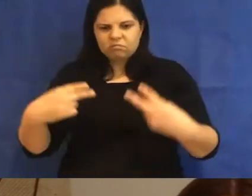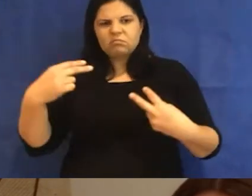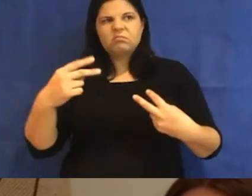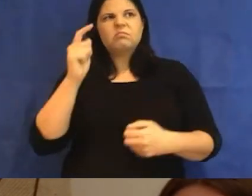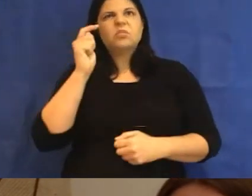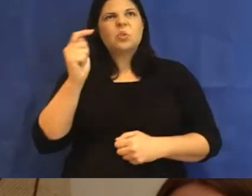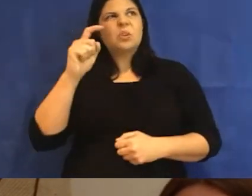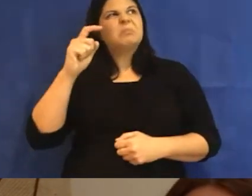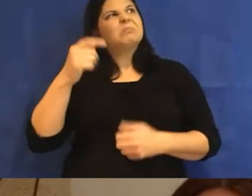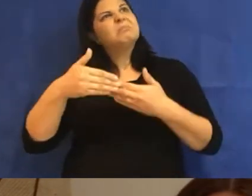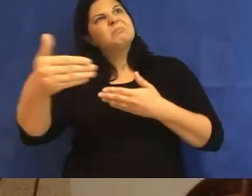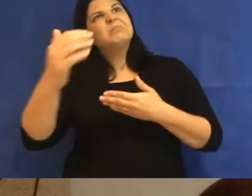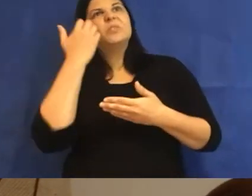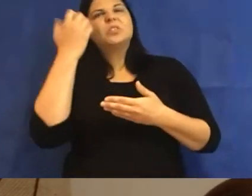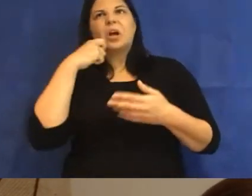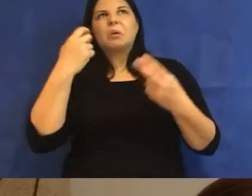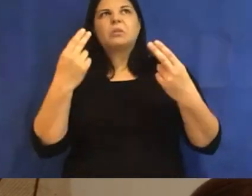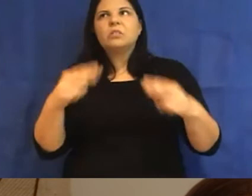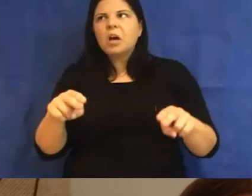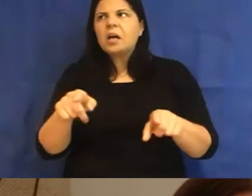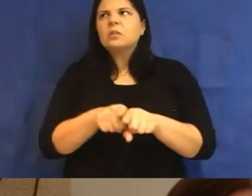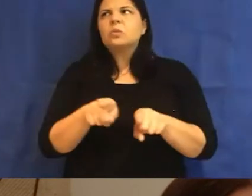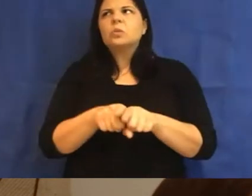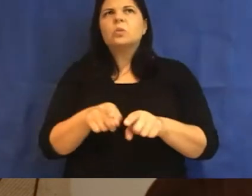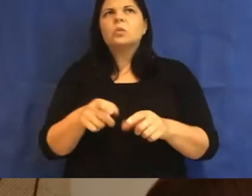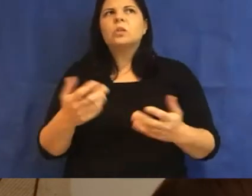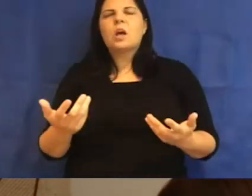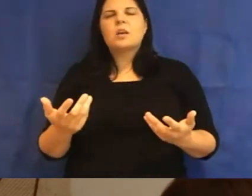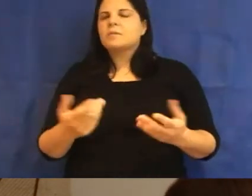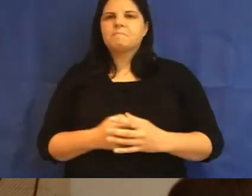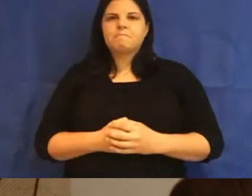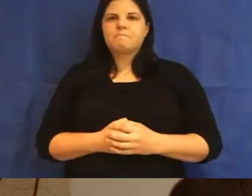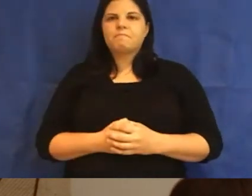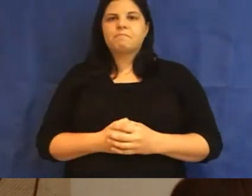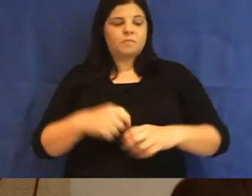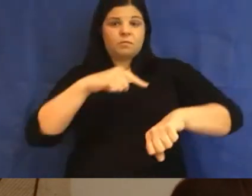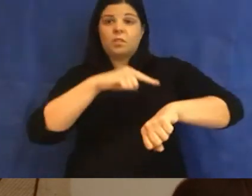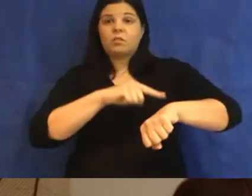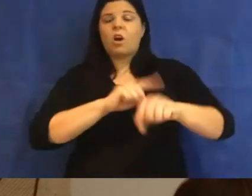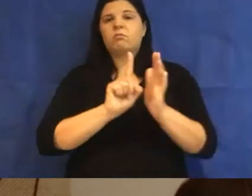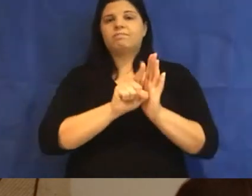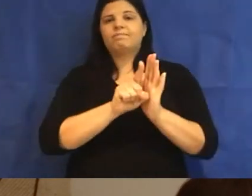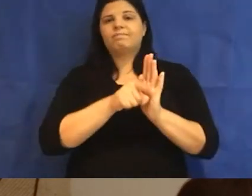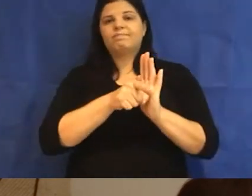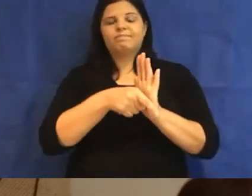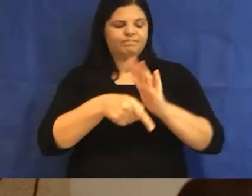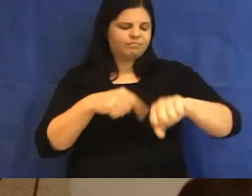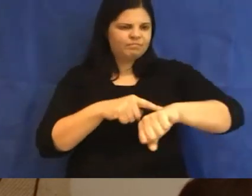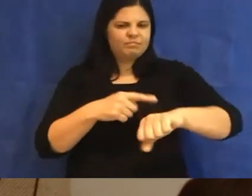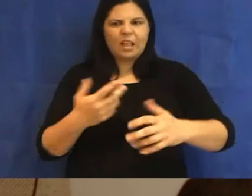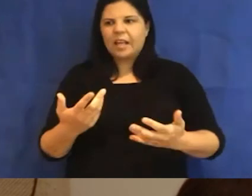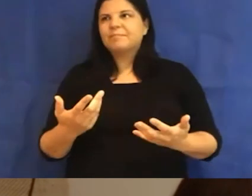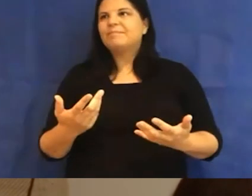knowing that your day will one day come. As the minutes tick by, you become excruciatingly aware that you can't get